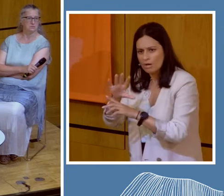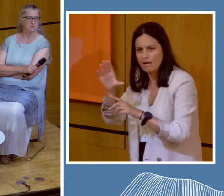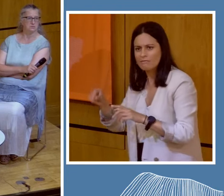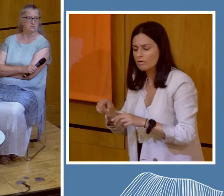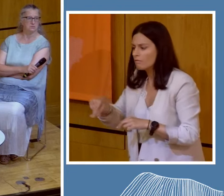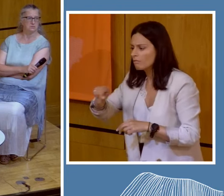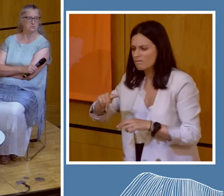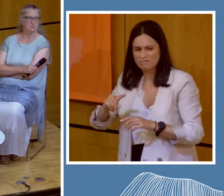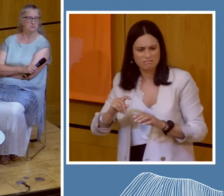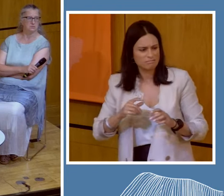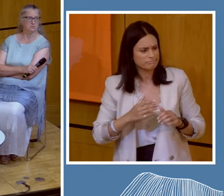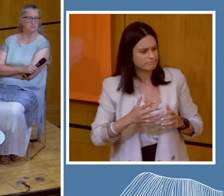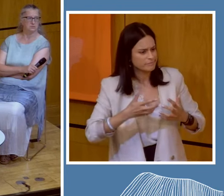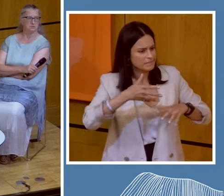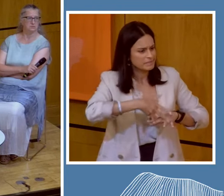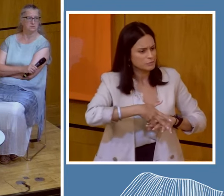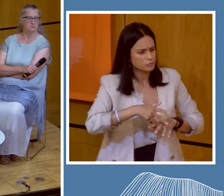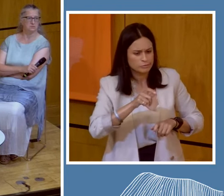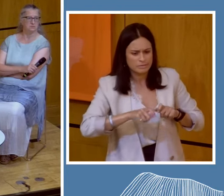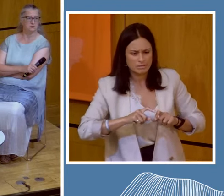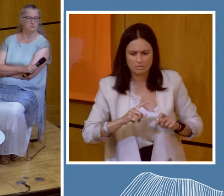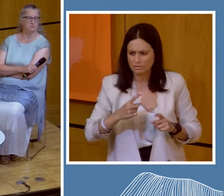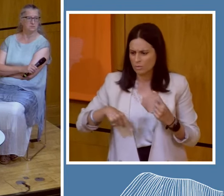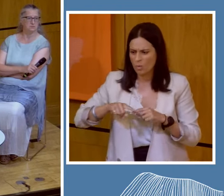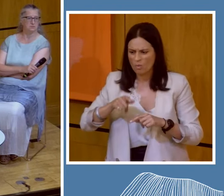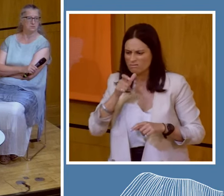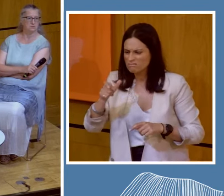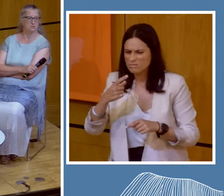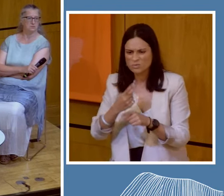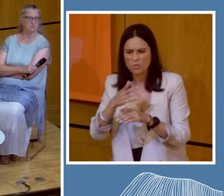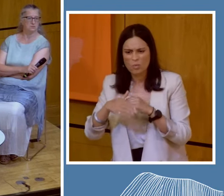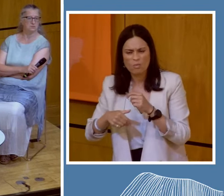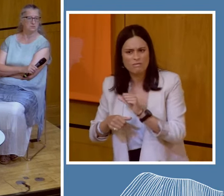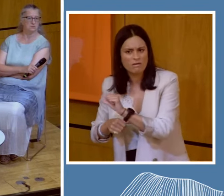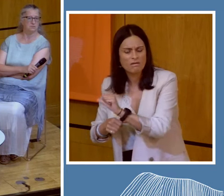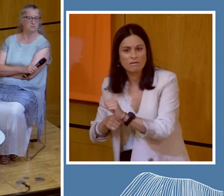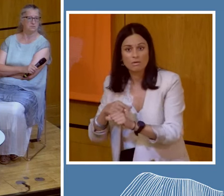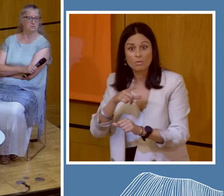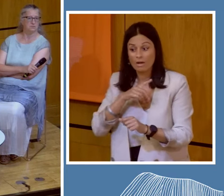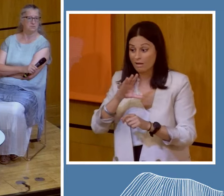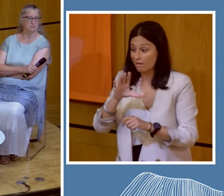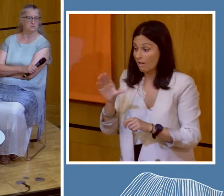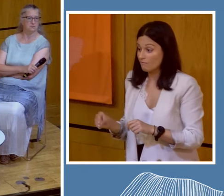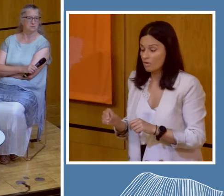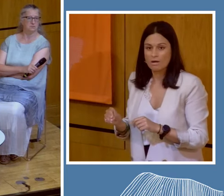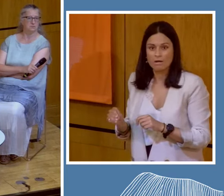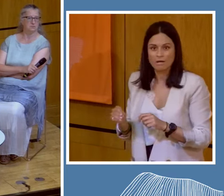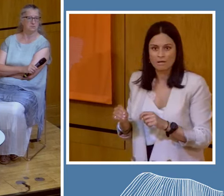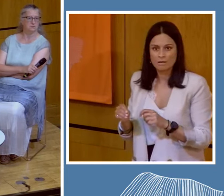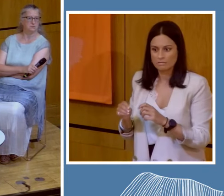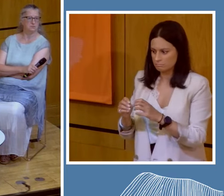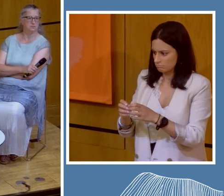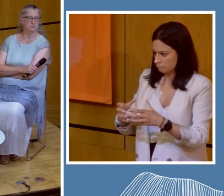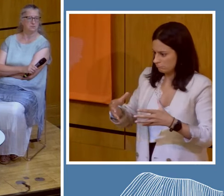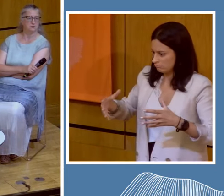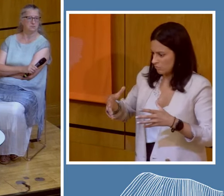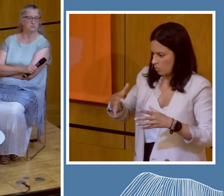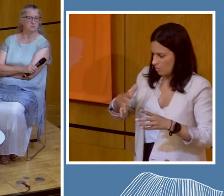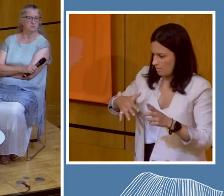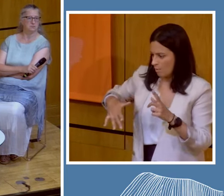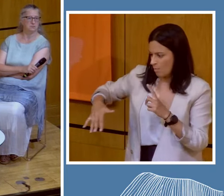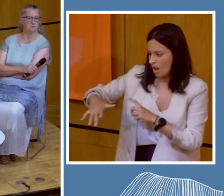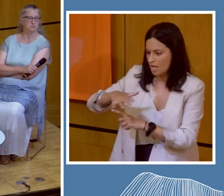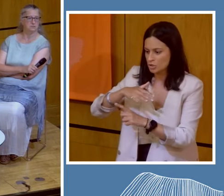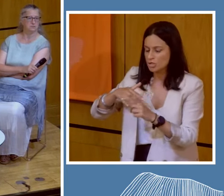nobody talks about indigenous people in Africa. And the reason is because Africa doesn't have a huge population,